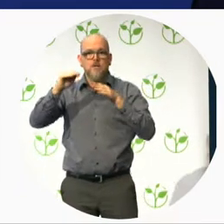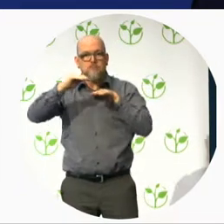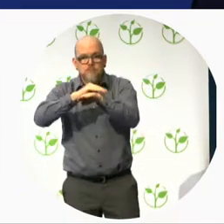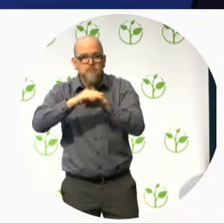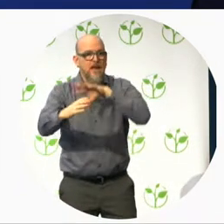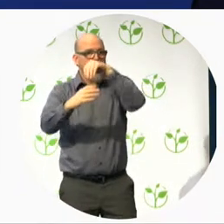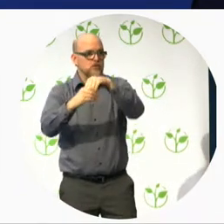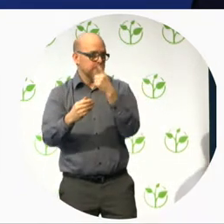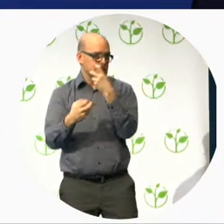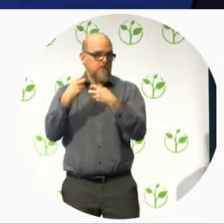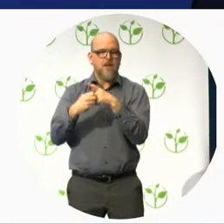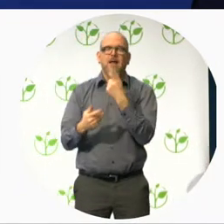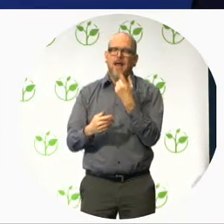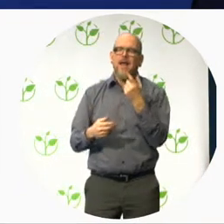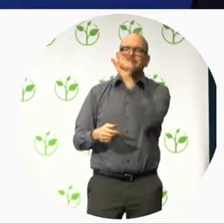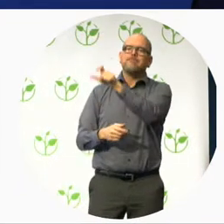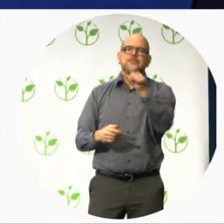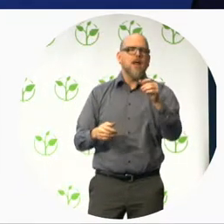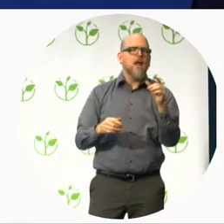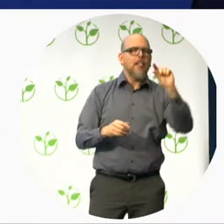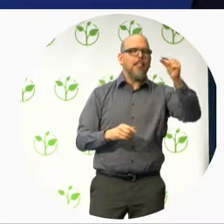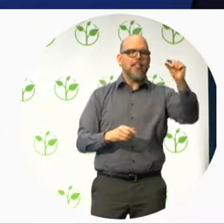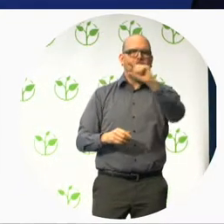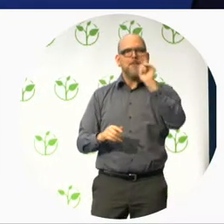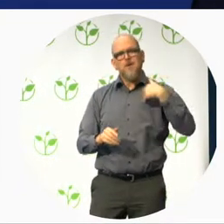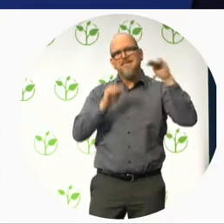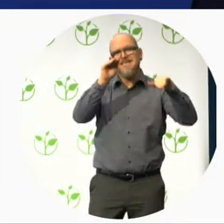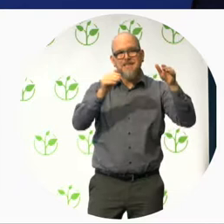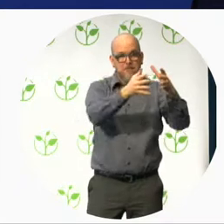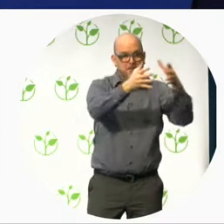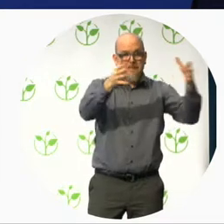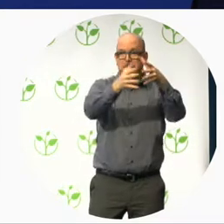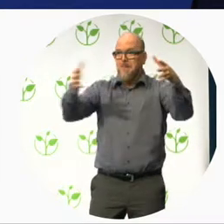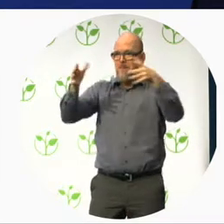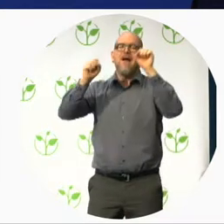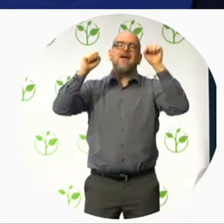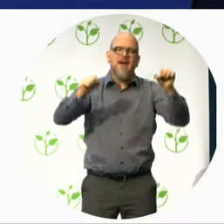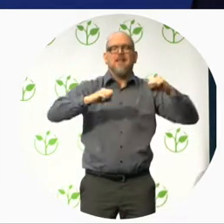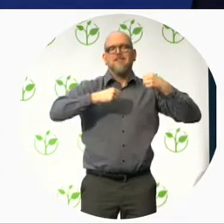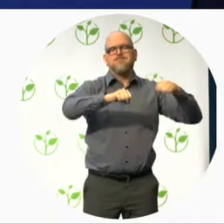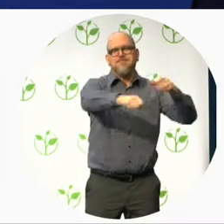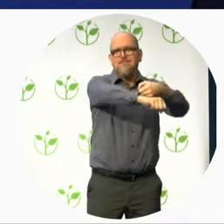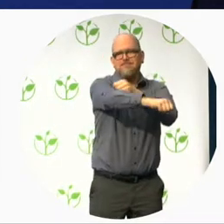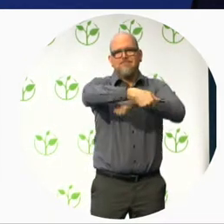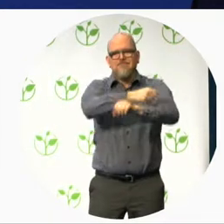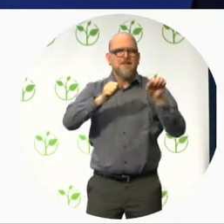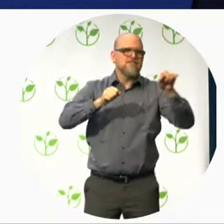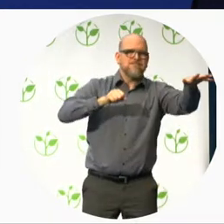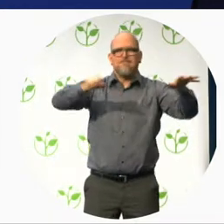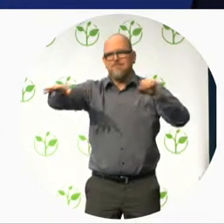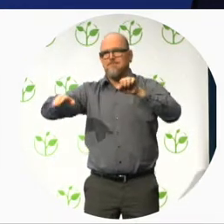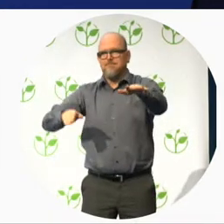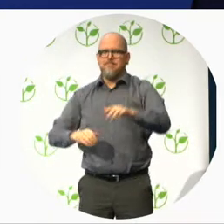that in another issue. We are working in the creating of the indicators of our